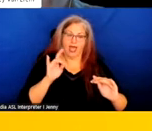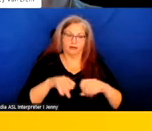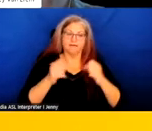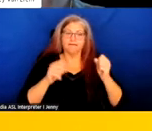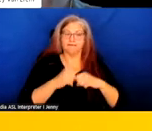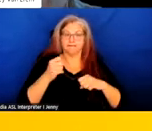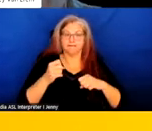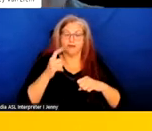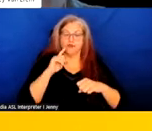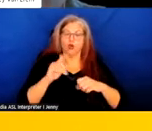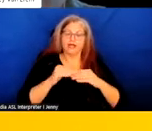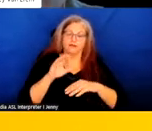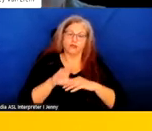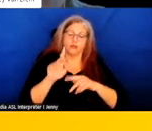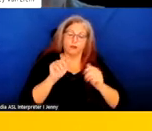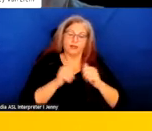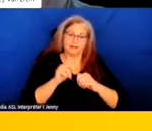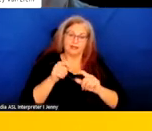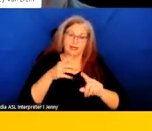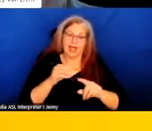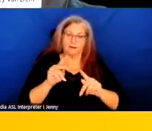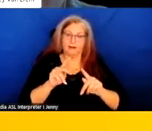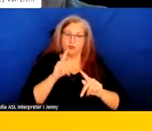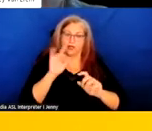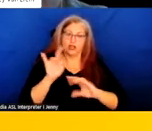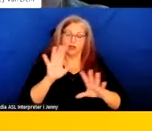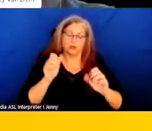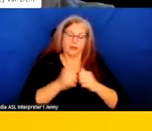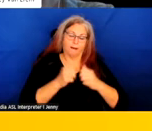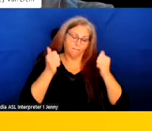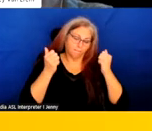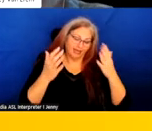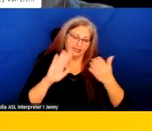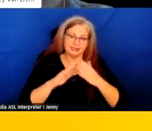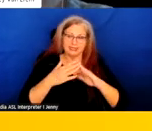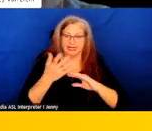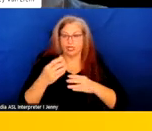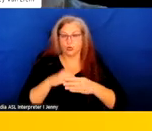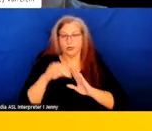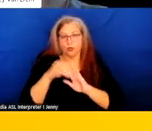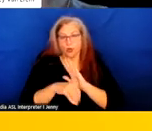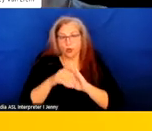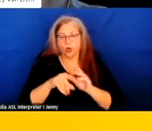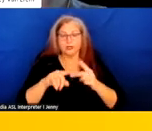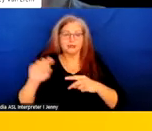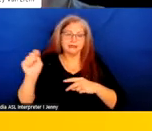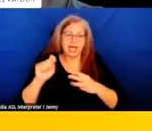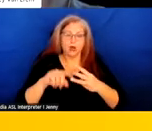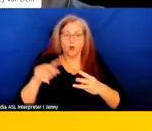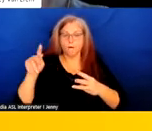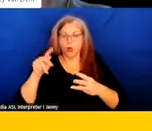involving people with disabilities, specifically in people with crisis in a number of cities, including New Orleans, Seattle, Portland,